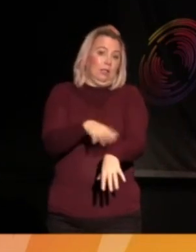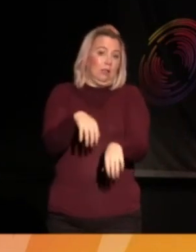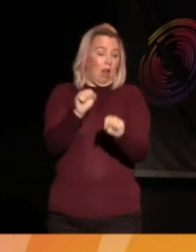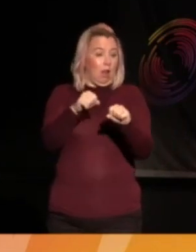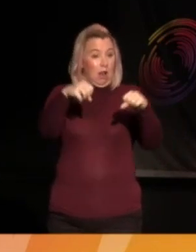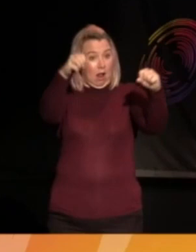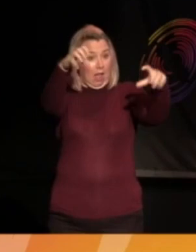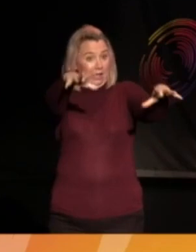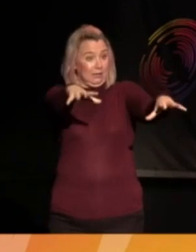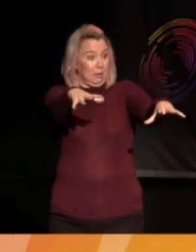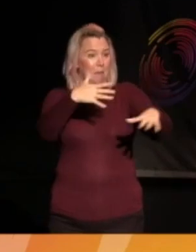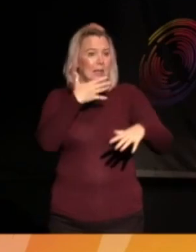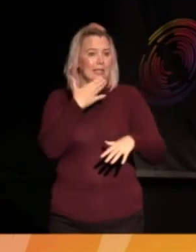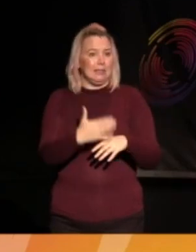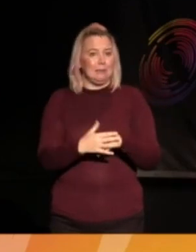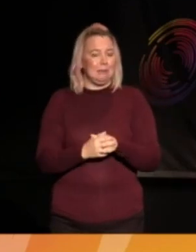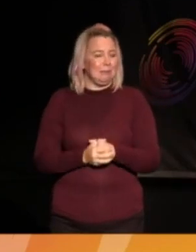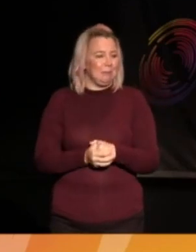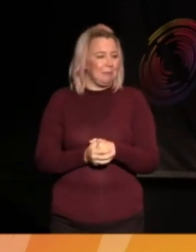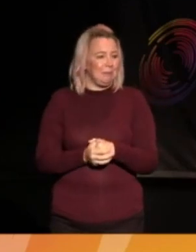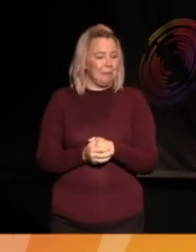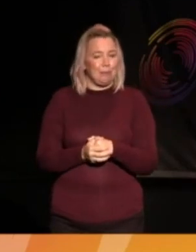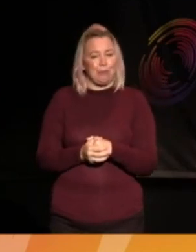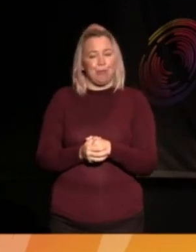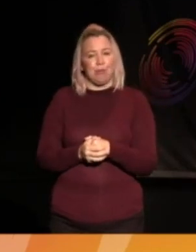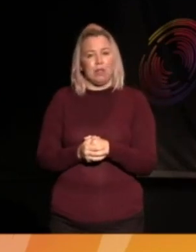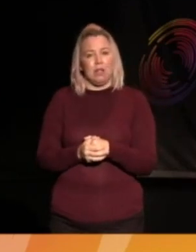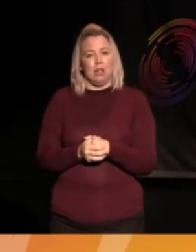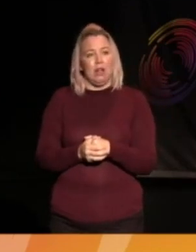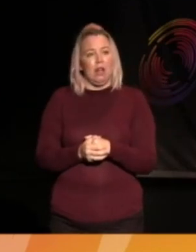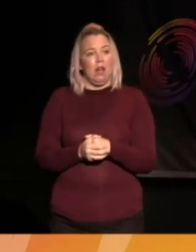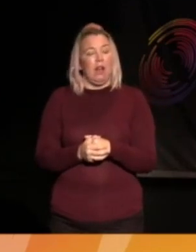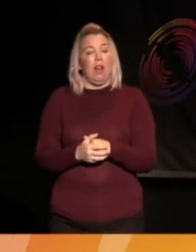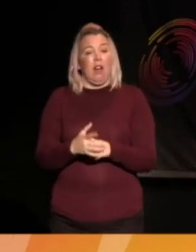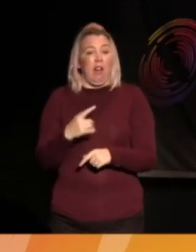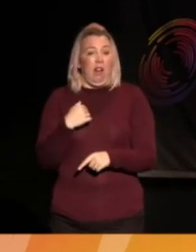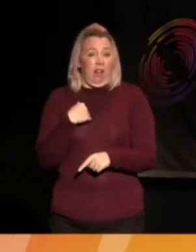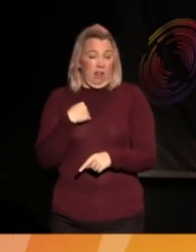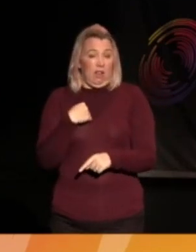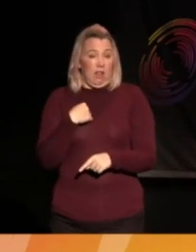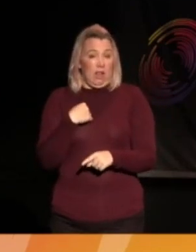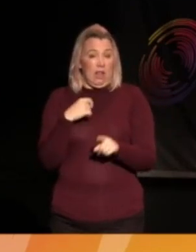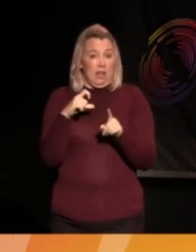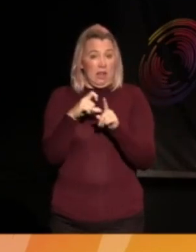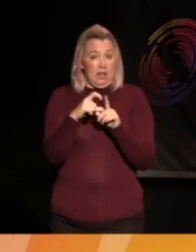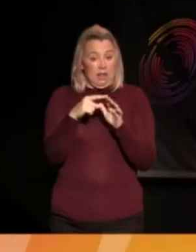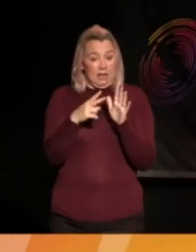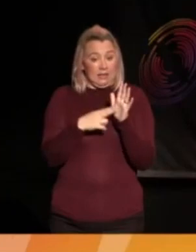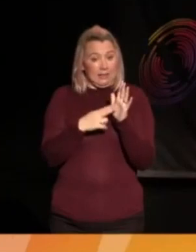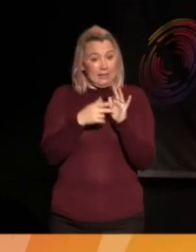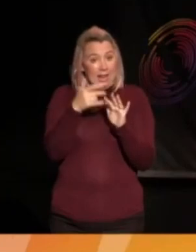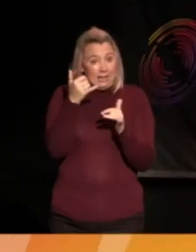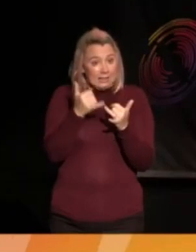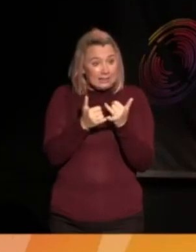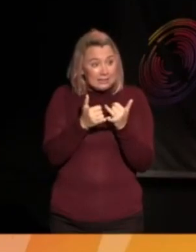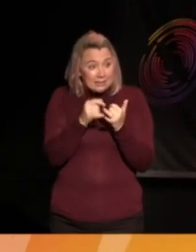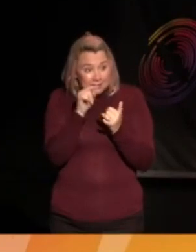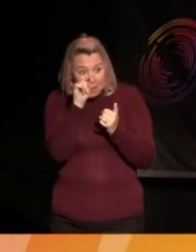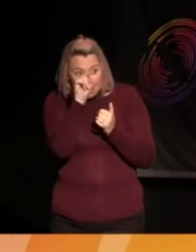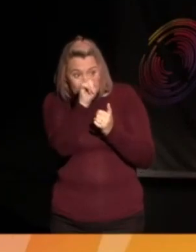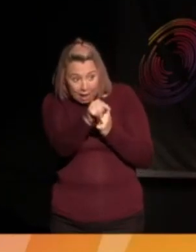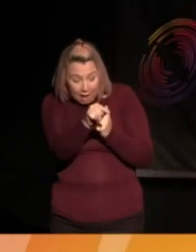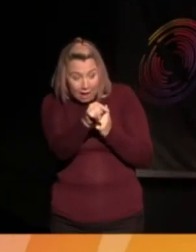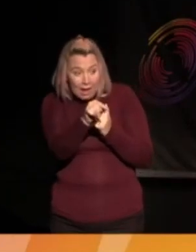lights up again on the audience, if you don't mind. I know on behalf of Dennis, who's there at the back, the Dennis,